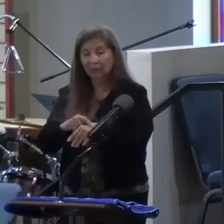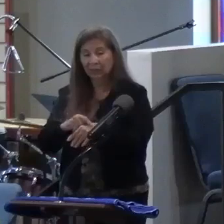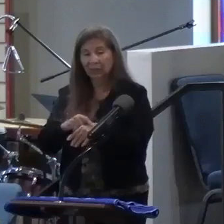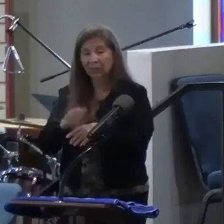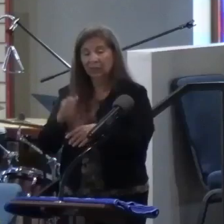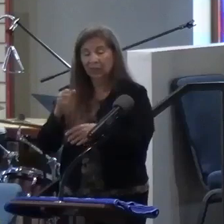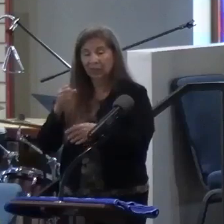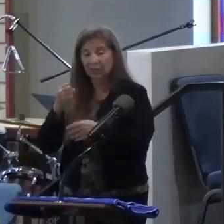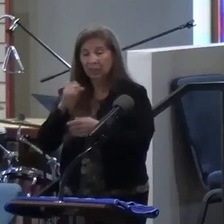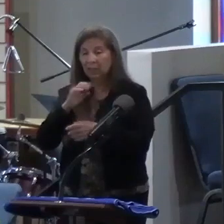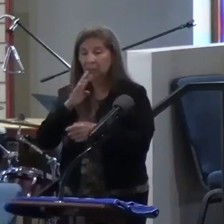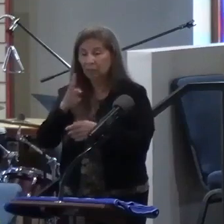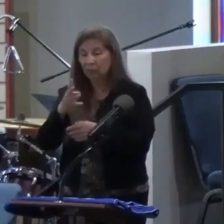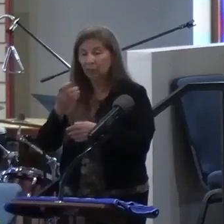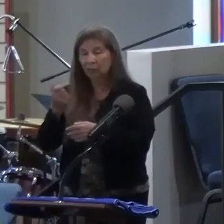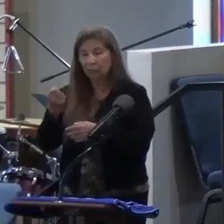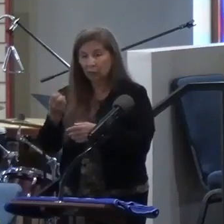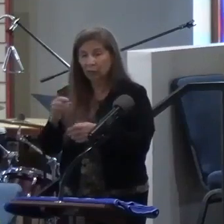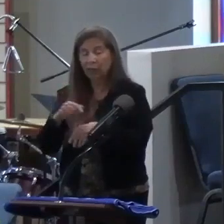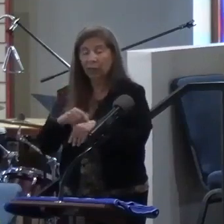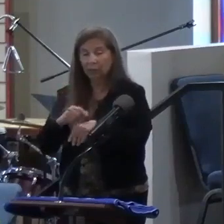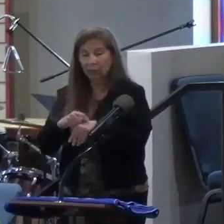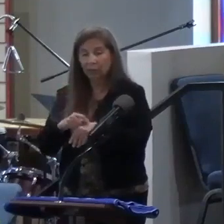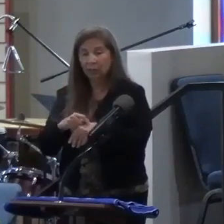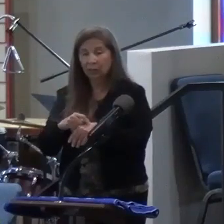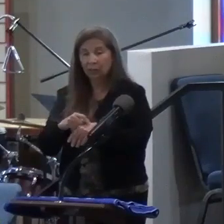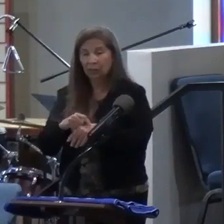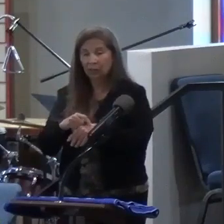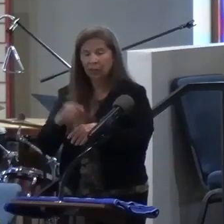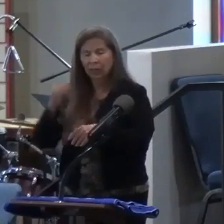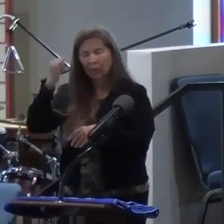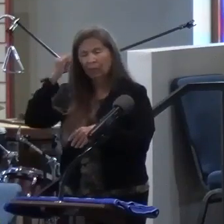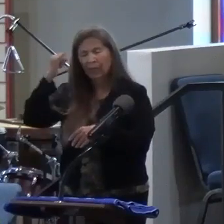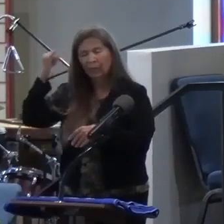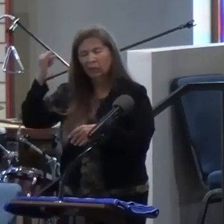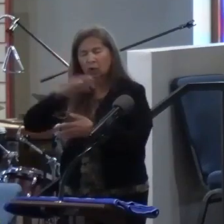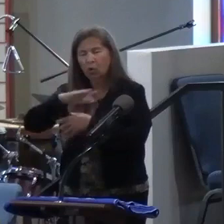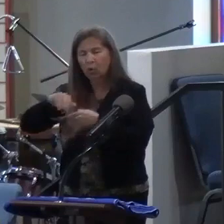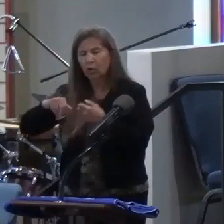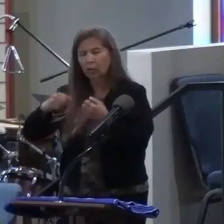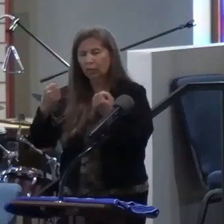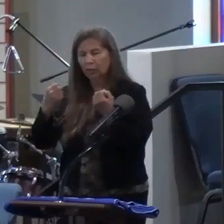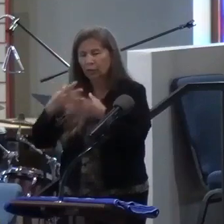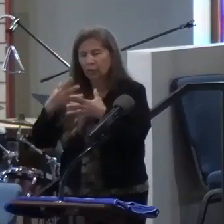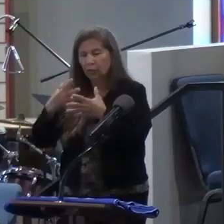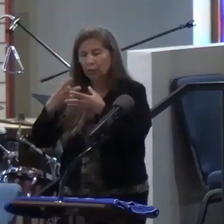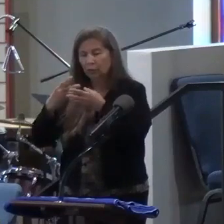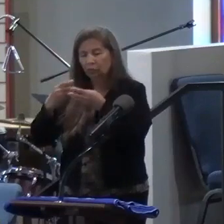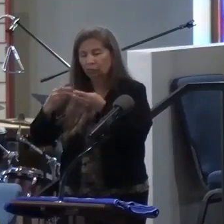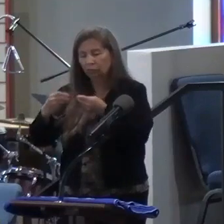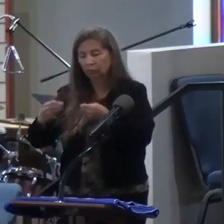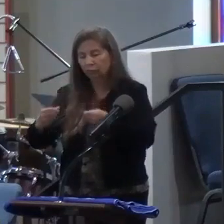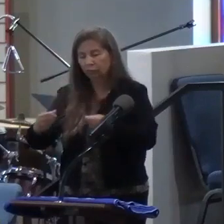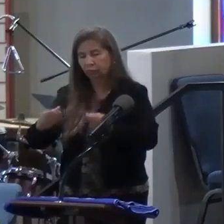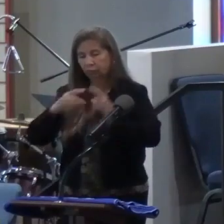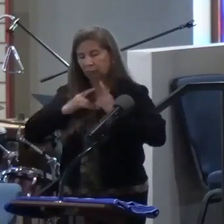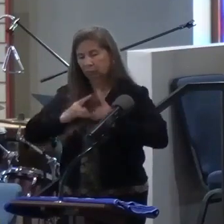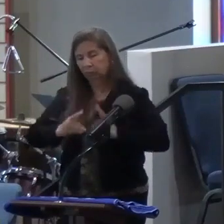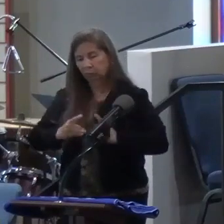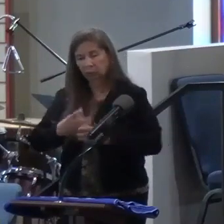And can you imagine all of the fear, all of the depression, sad,